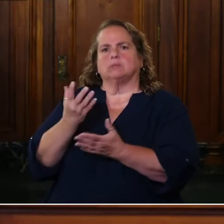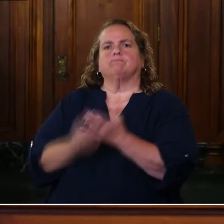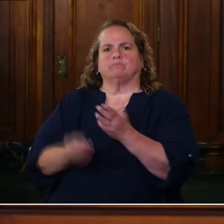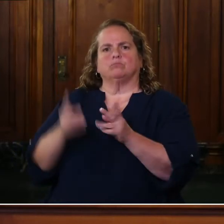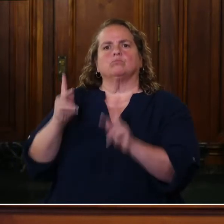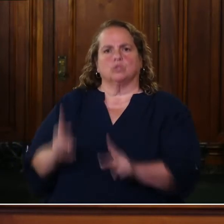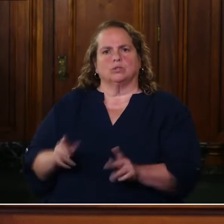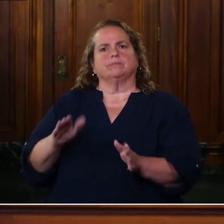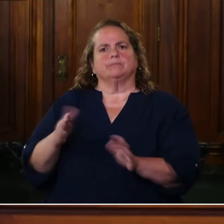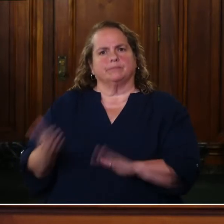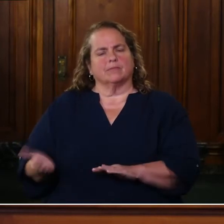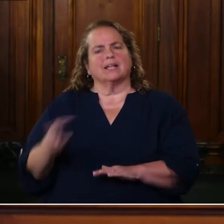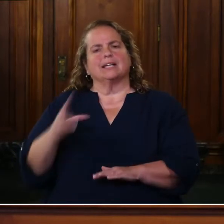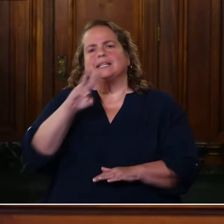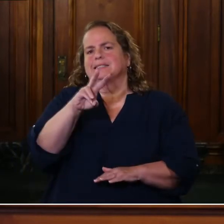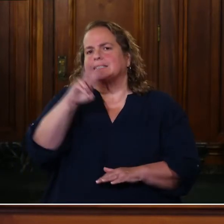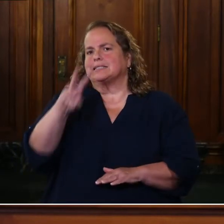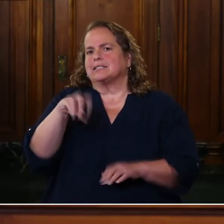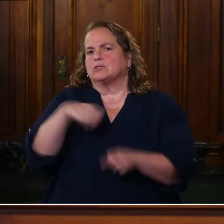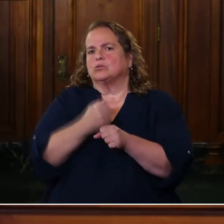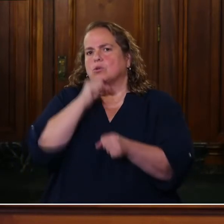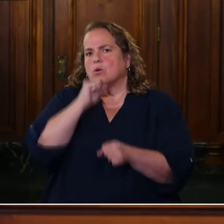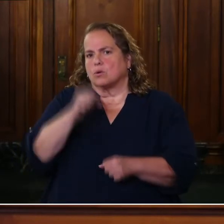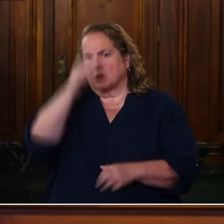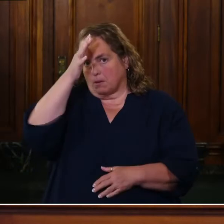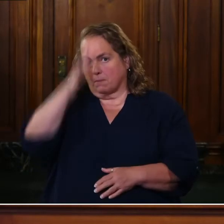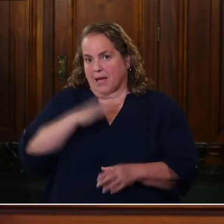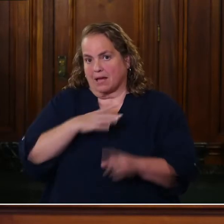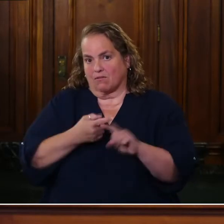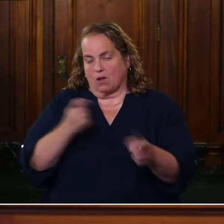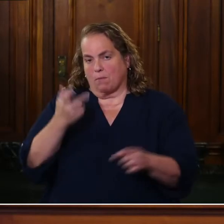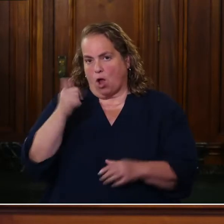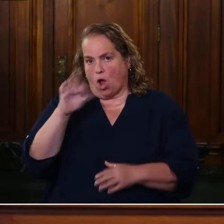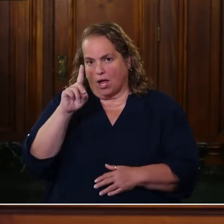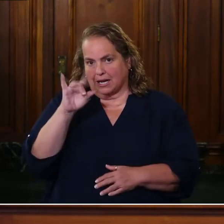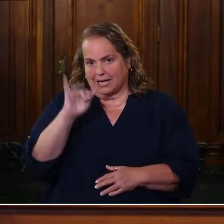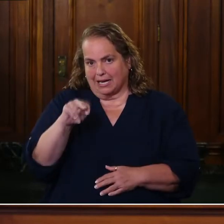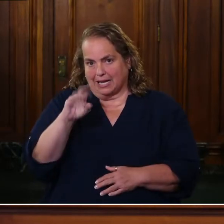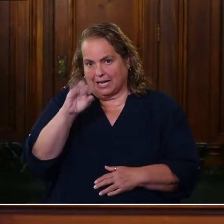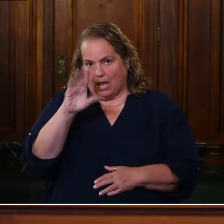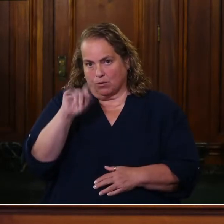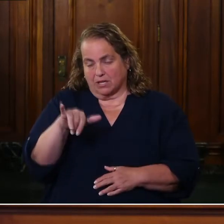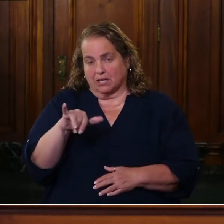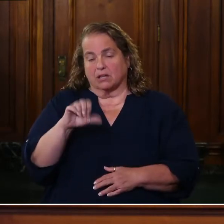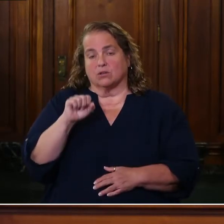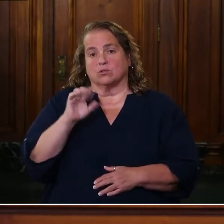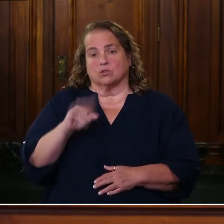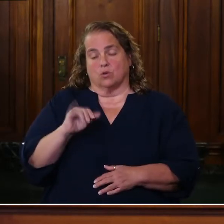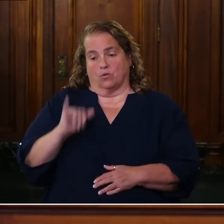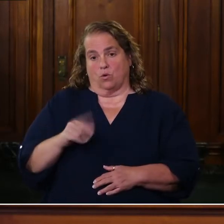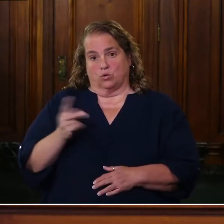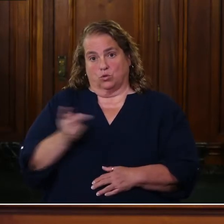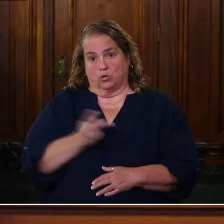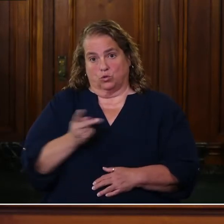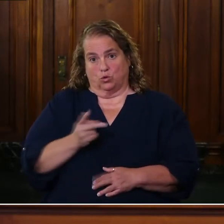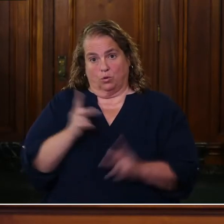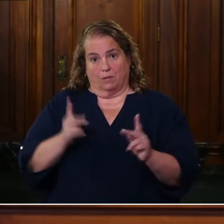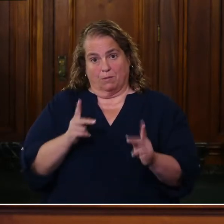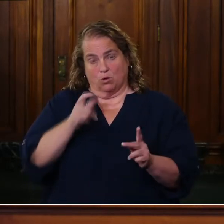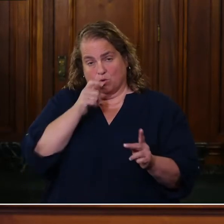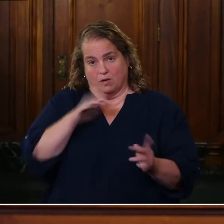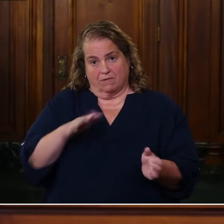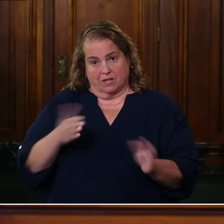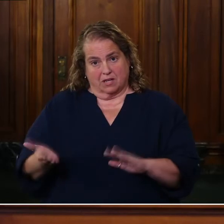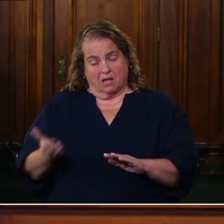this 66-year-old man from Hardin County. So, these two individuals that we've lost, along with